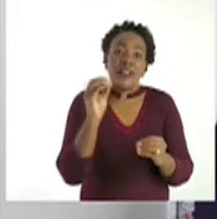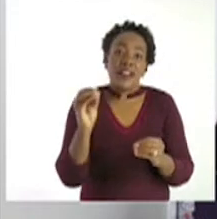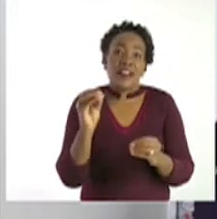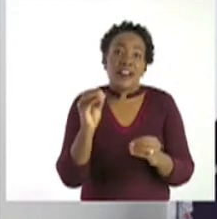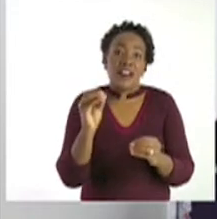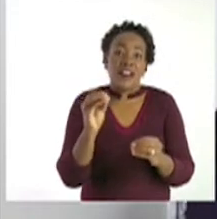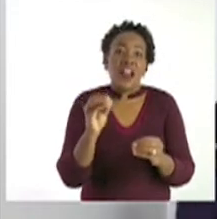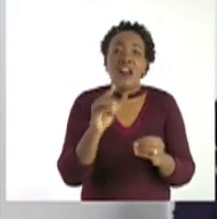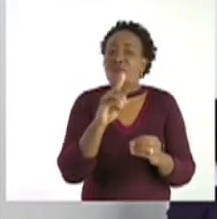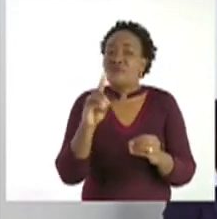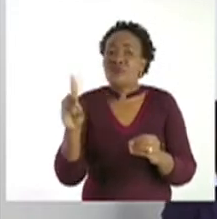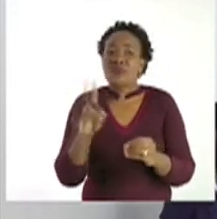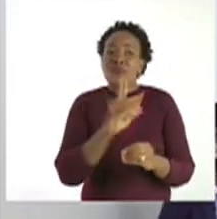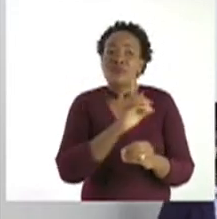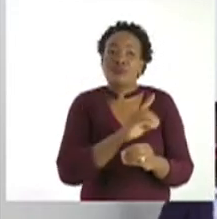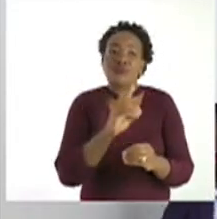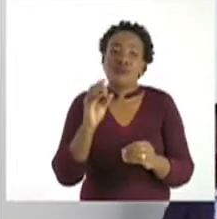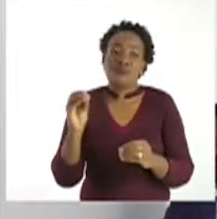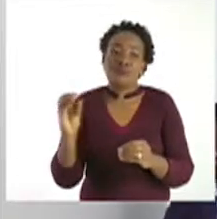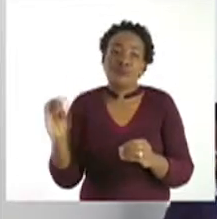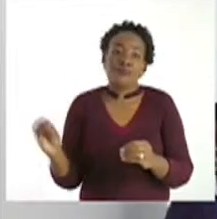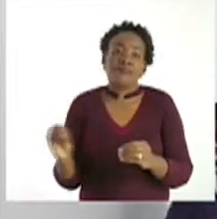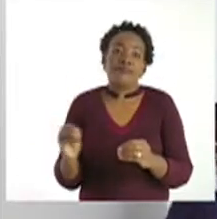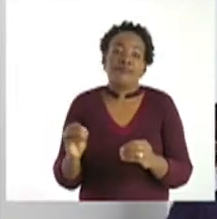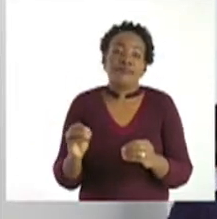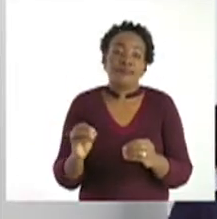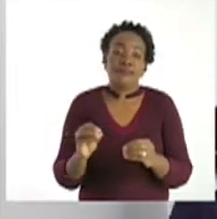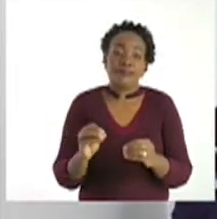100 in words.